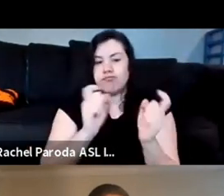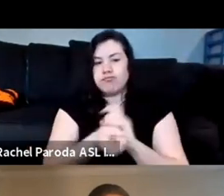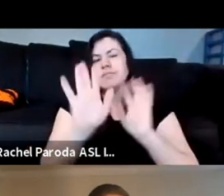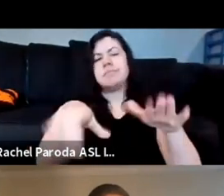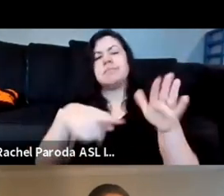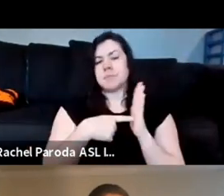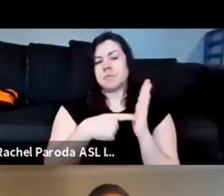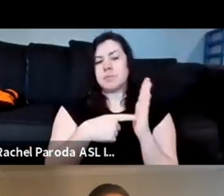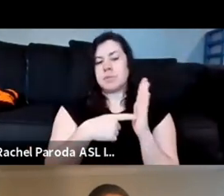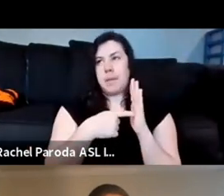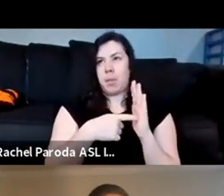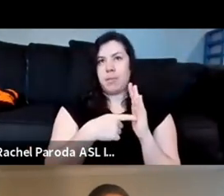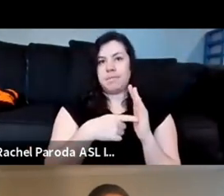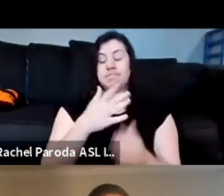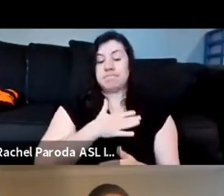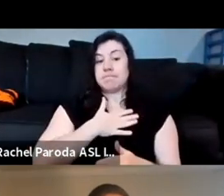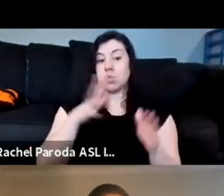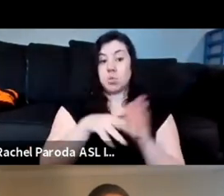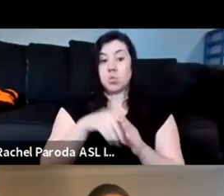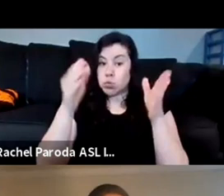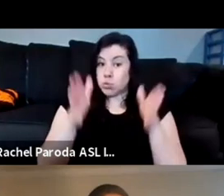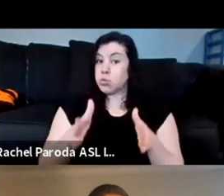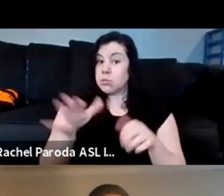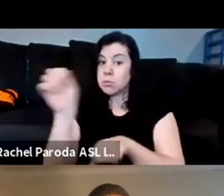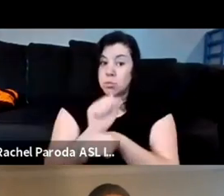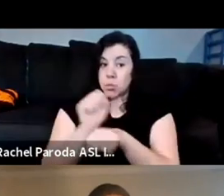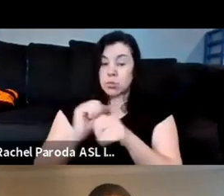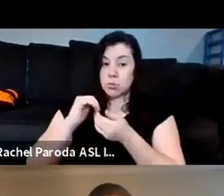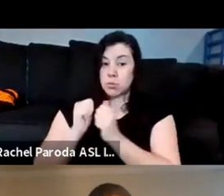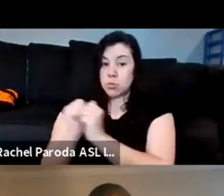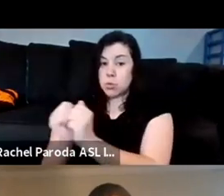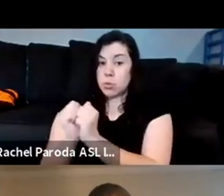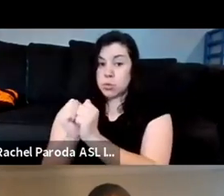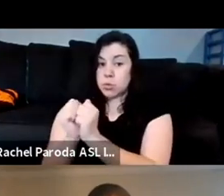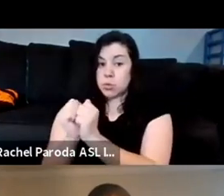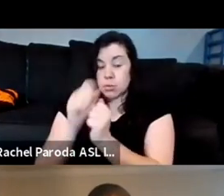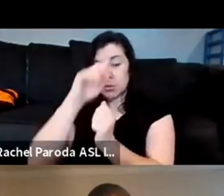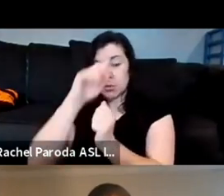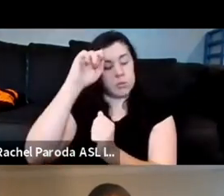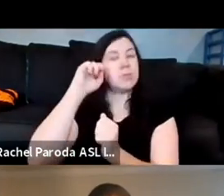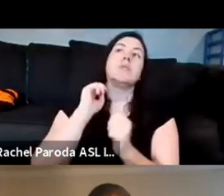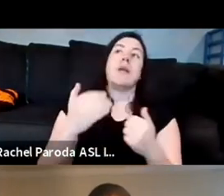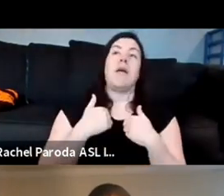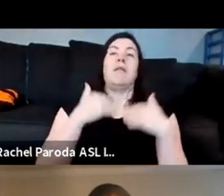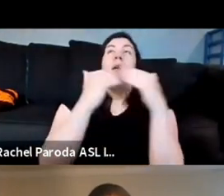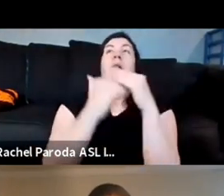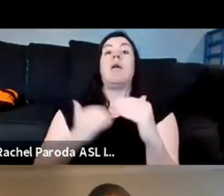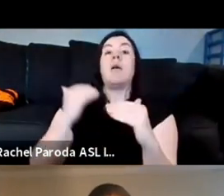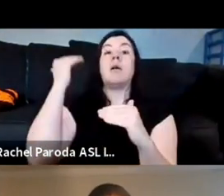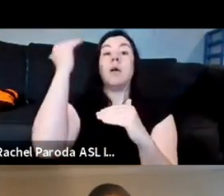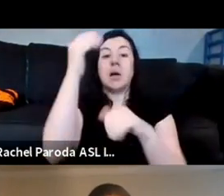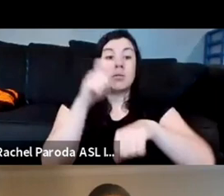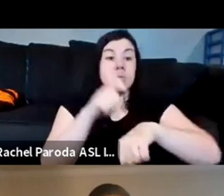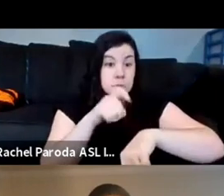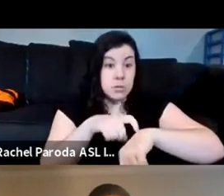uh in my own work with students um we are spending an incredible amount of time with them having to prove